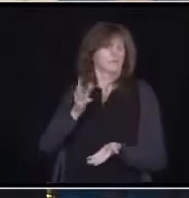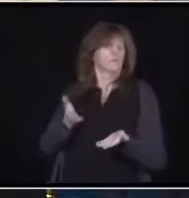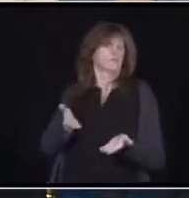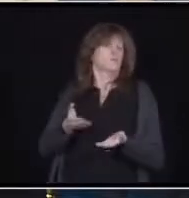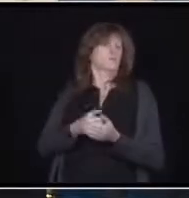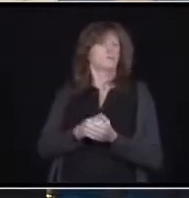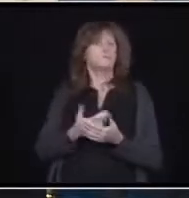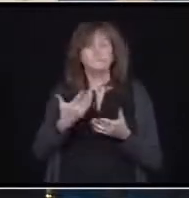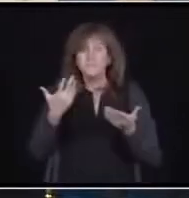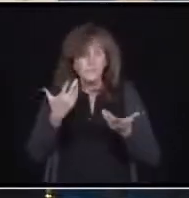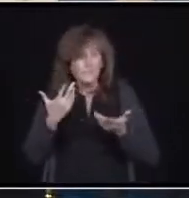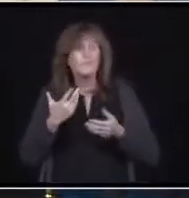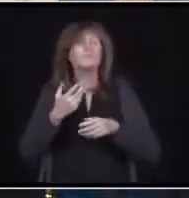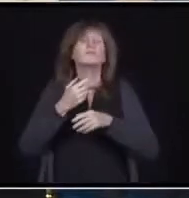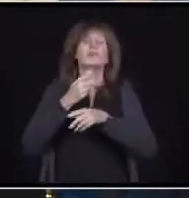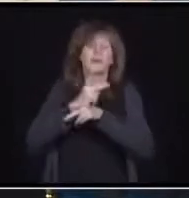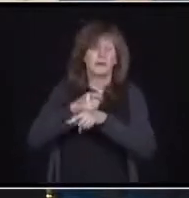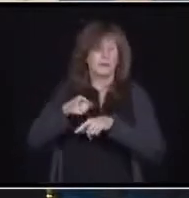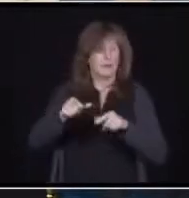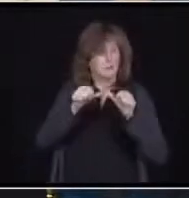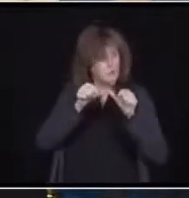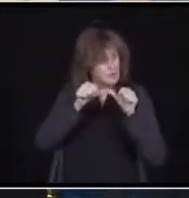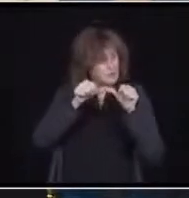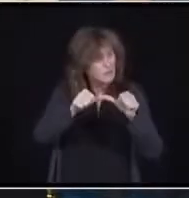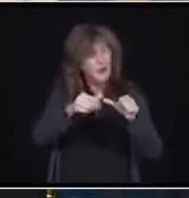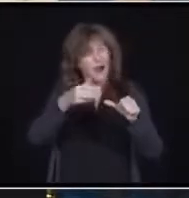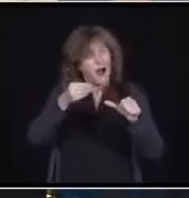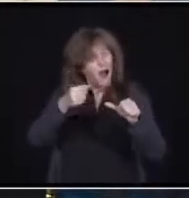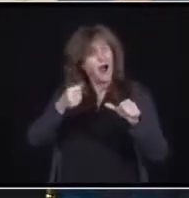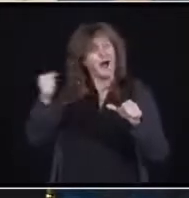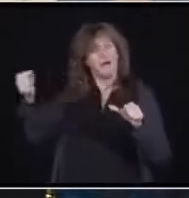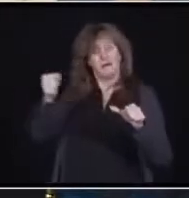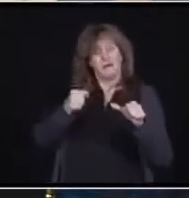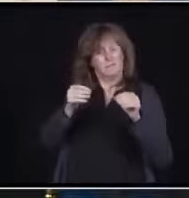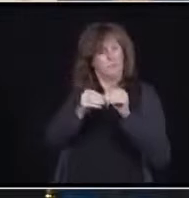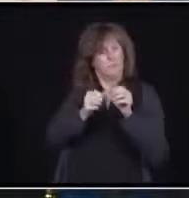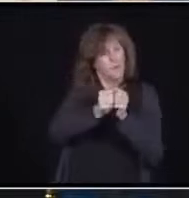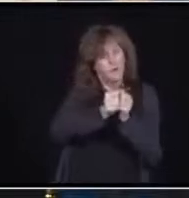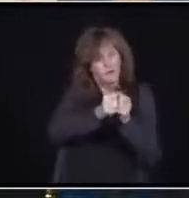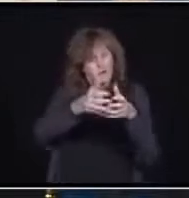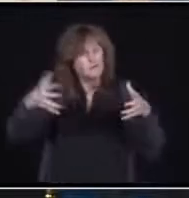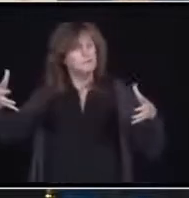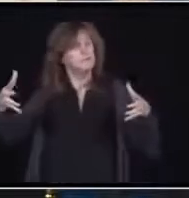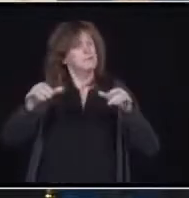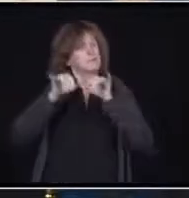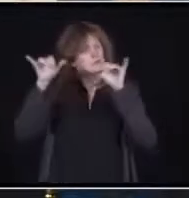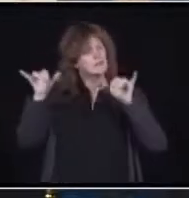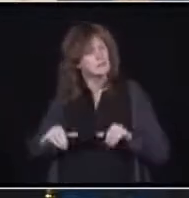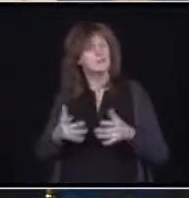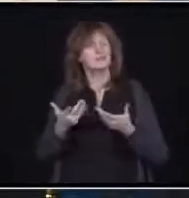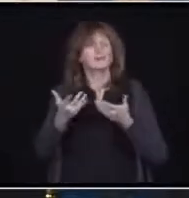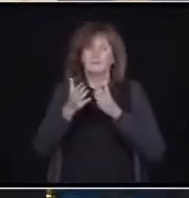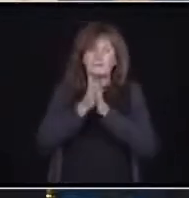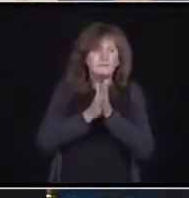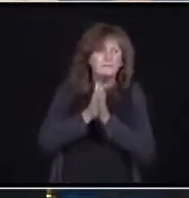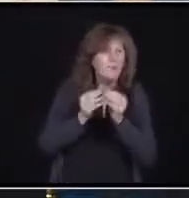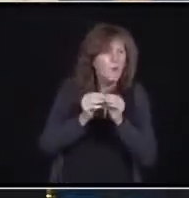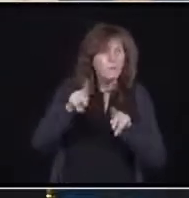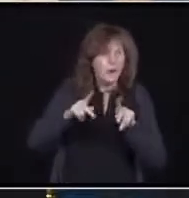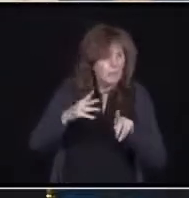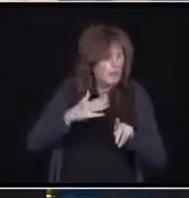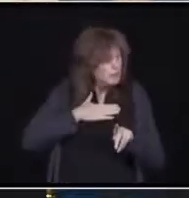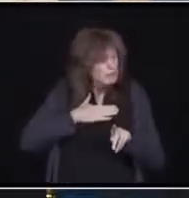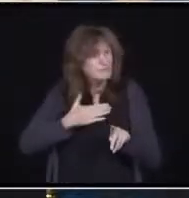and getting more into the system. It means creating an incentive for more people to sign up as PSWs at a time